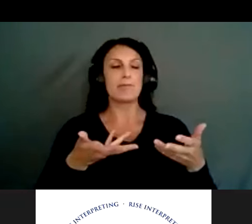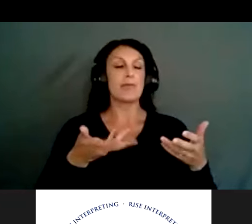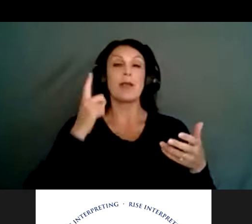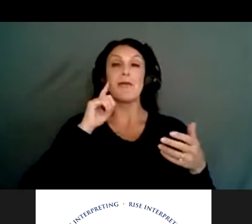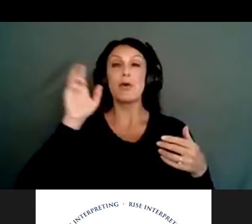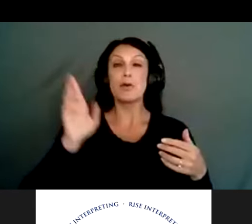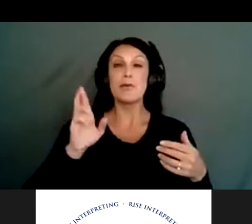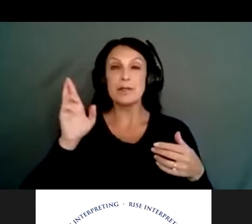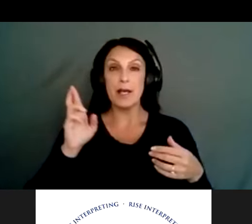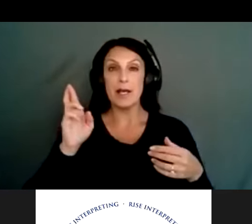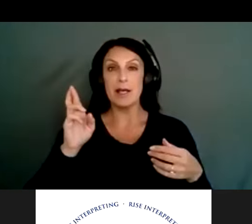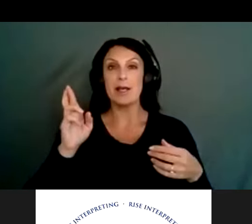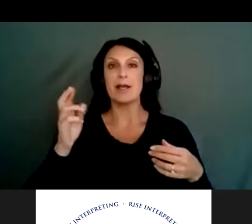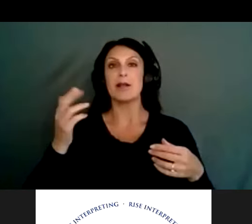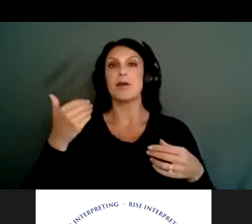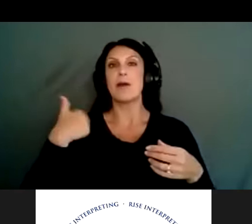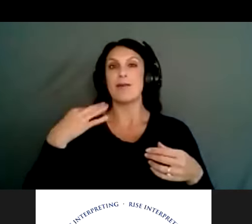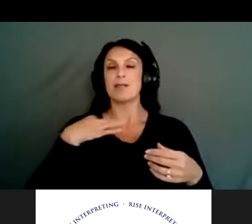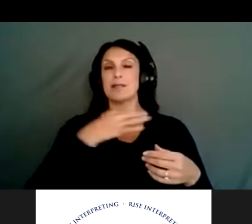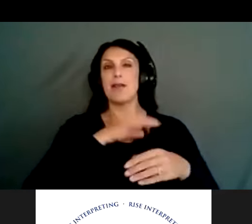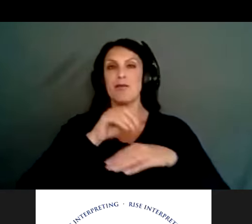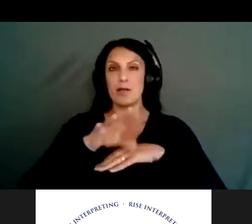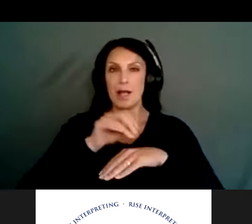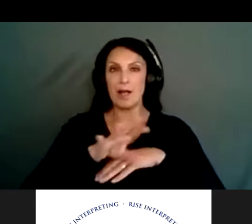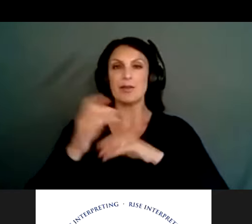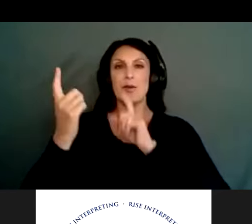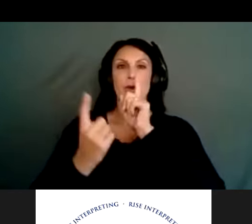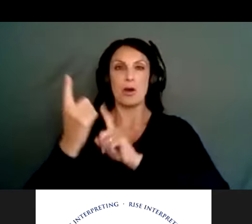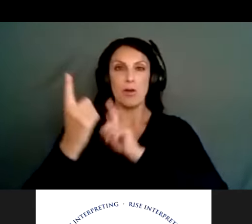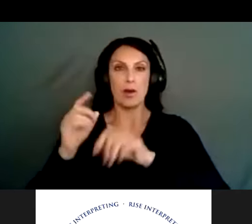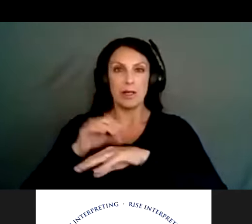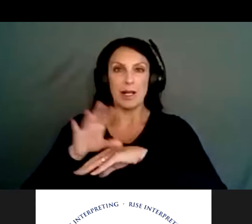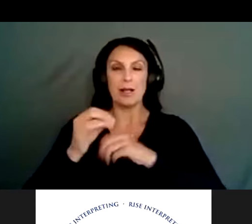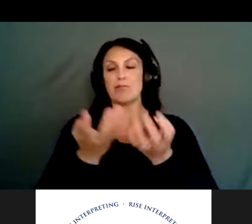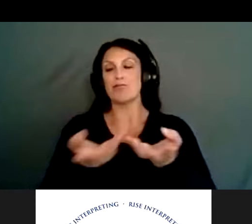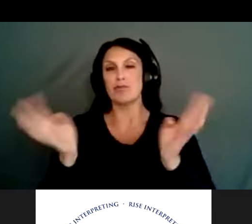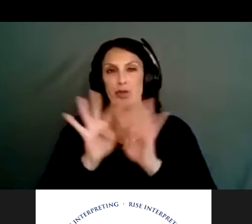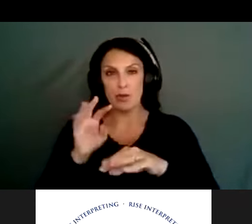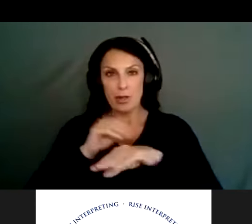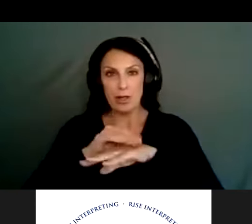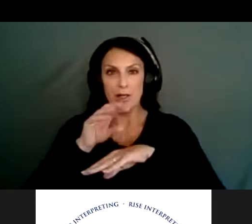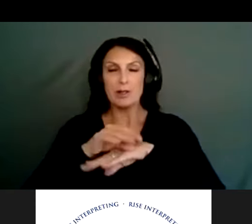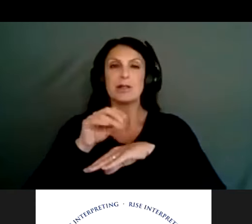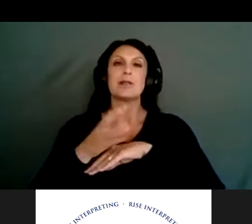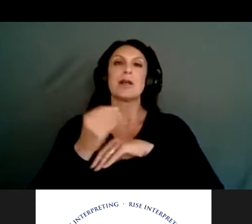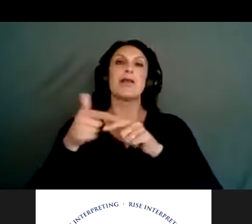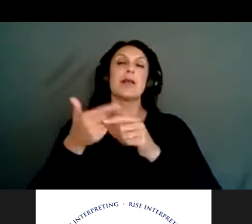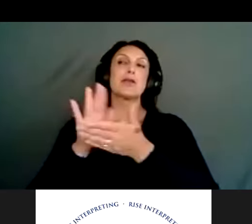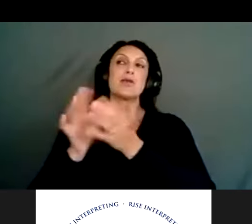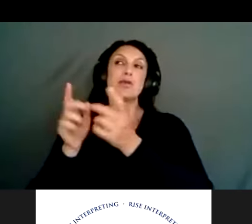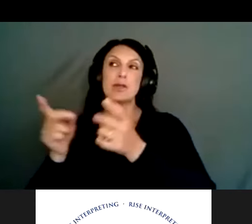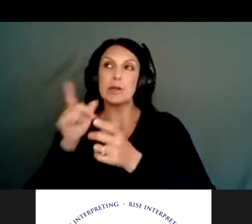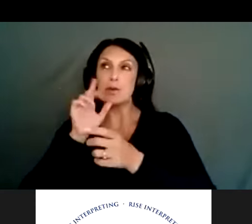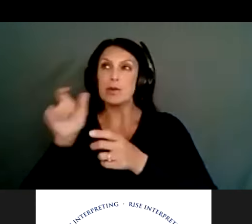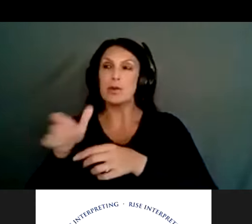Riverside. Uh, we have SAP counselors that do individual counseling, uh, circle groups, um, and then the other school districts that do,